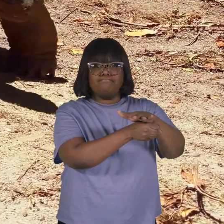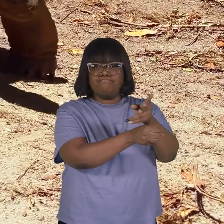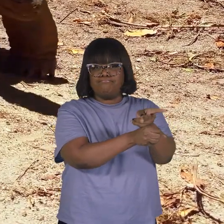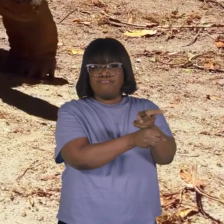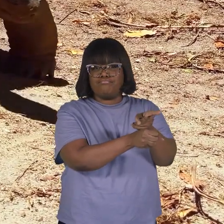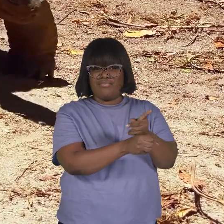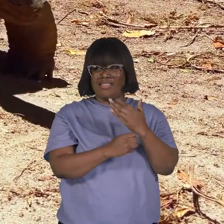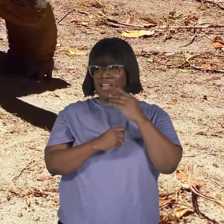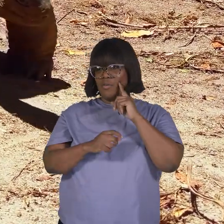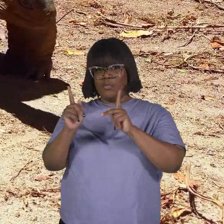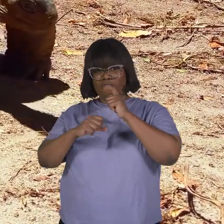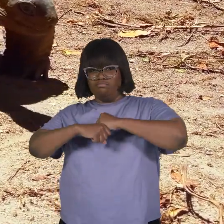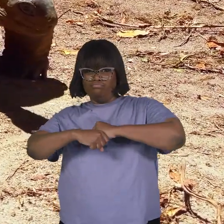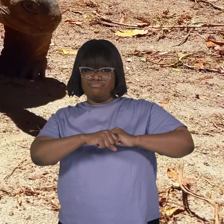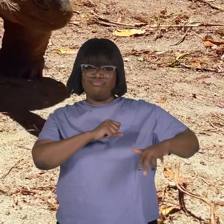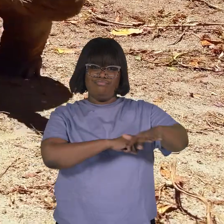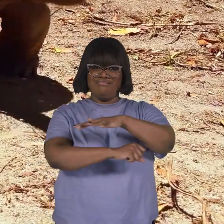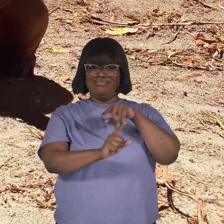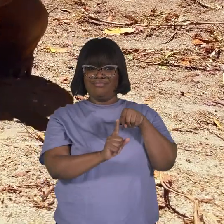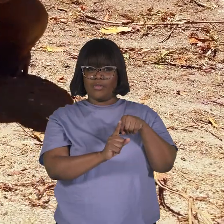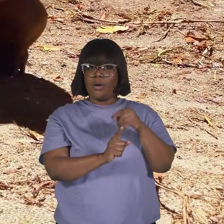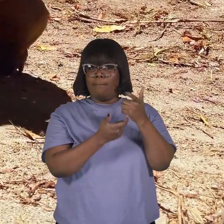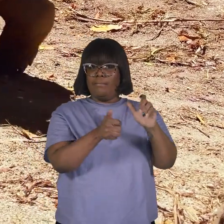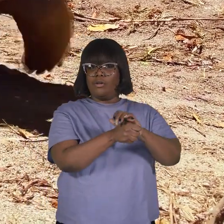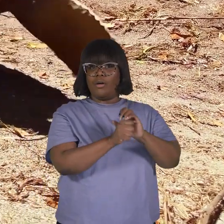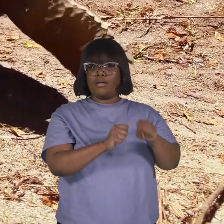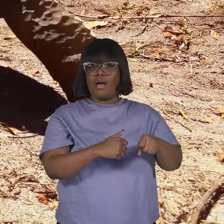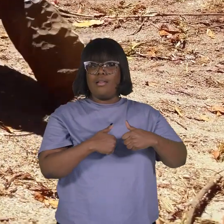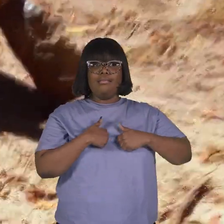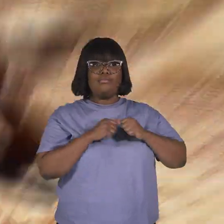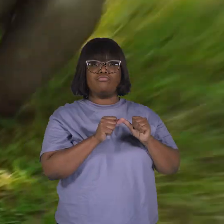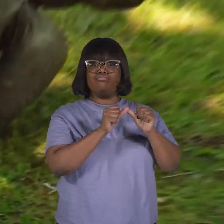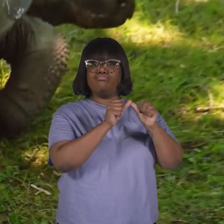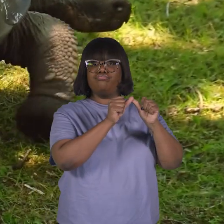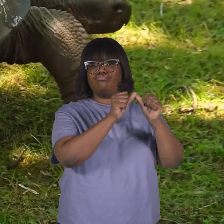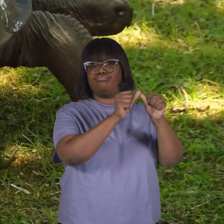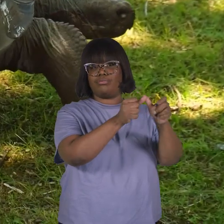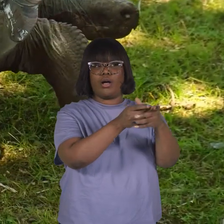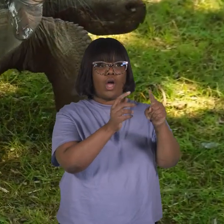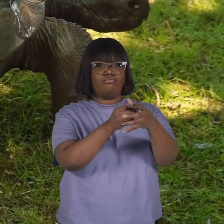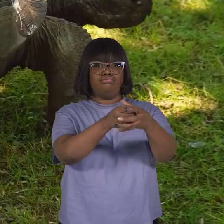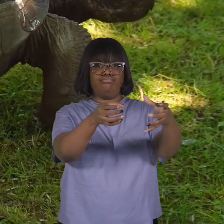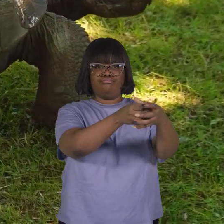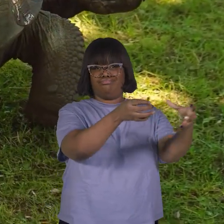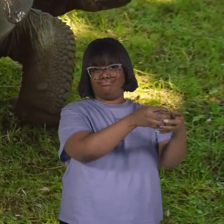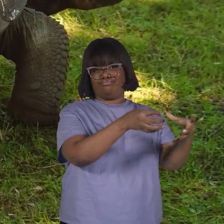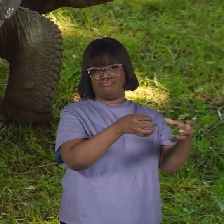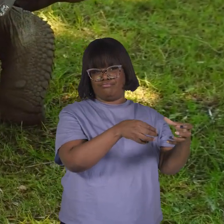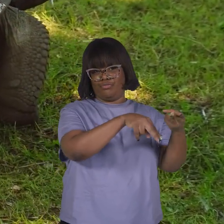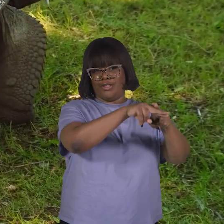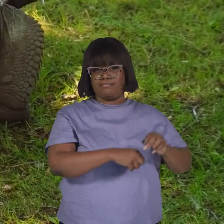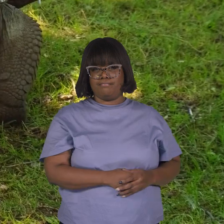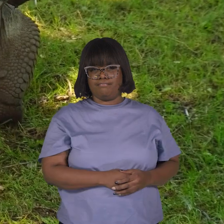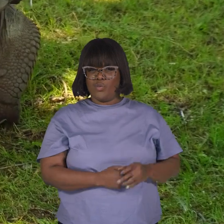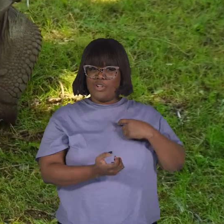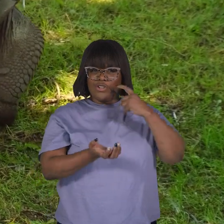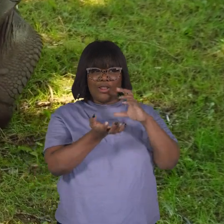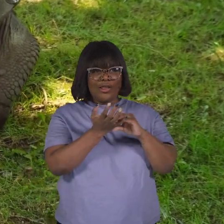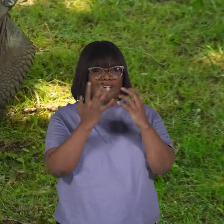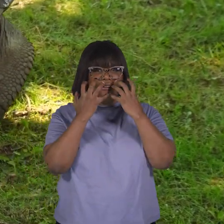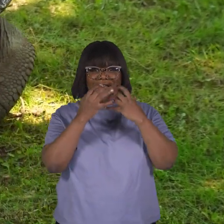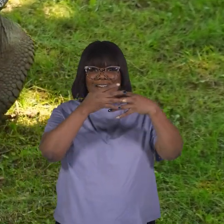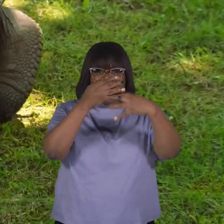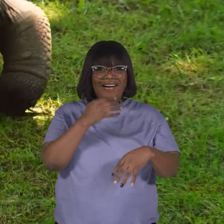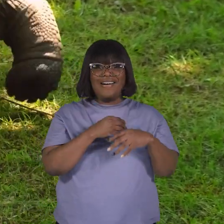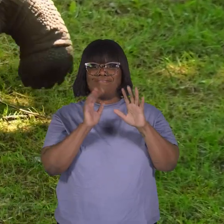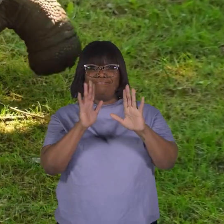conservationists, the giant tortoises have increased in numbers. We just learned a lot of terrific tortoise info.